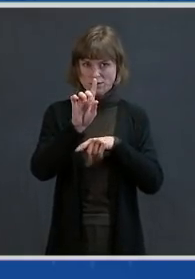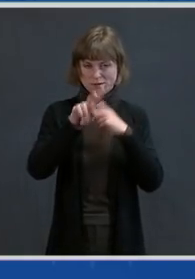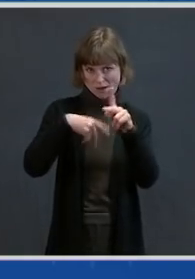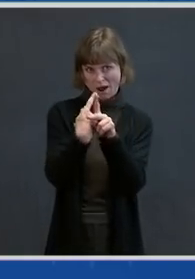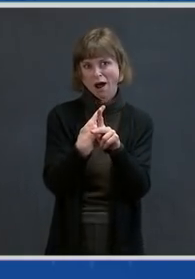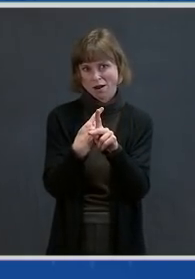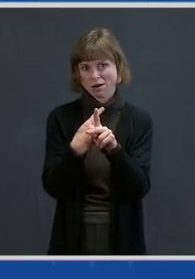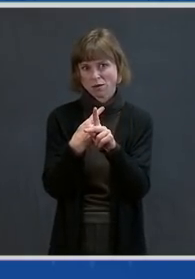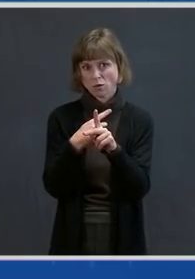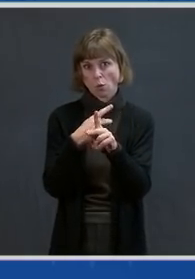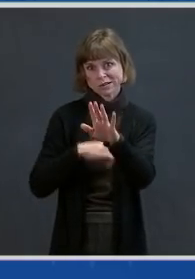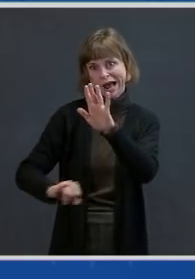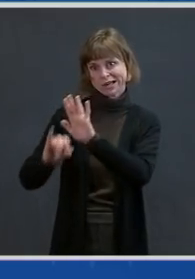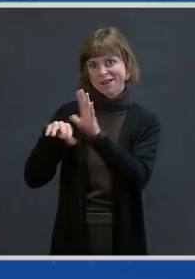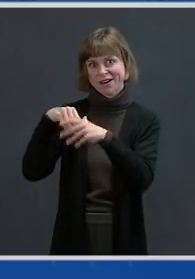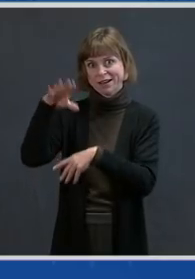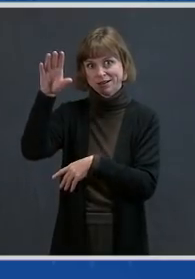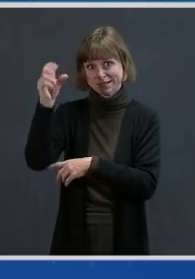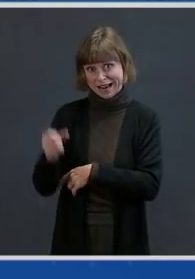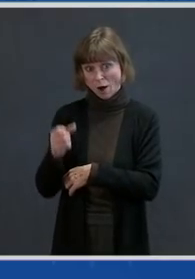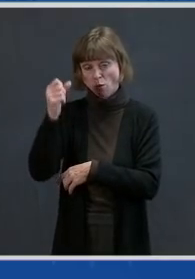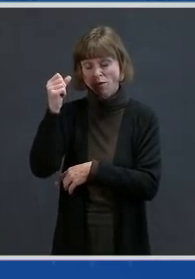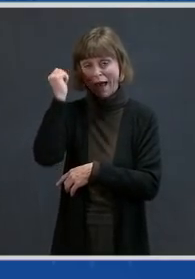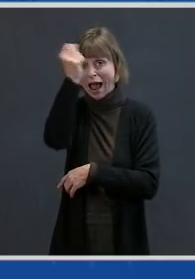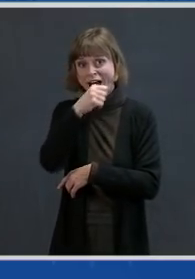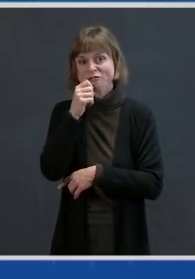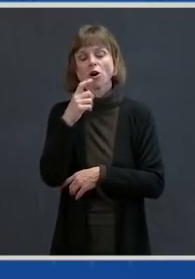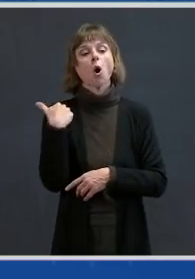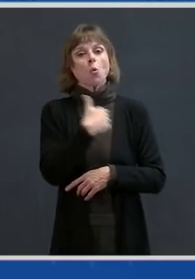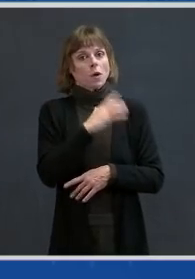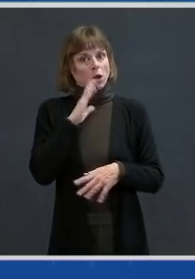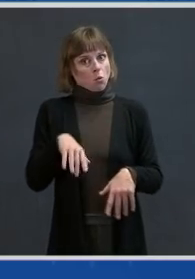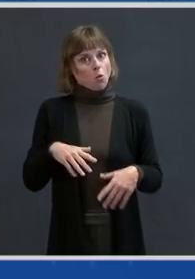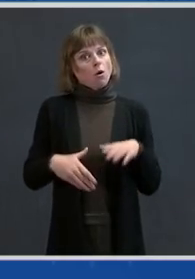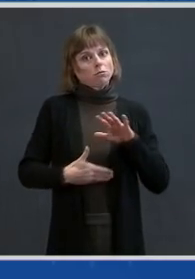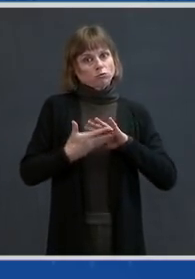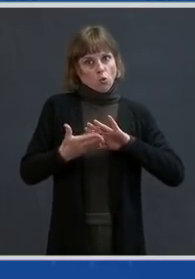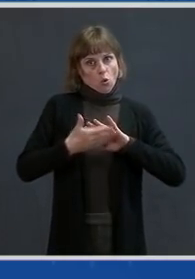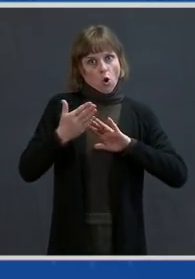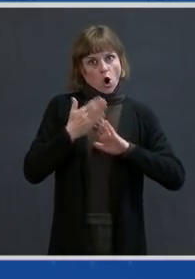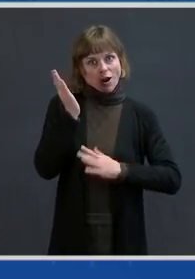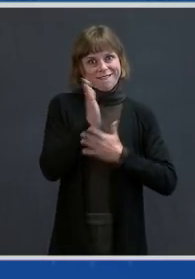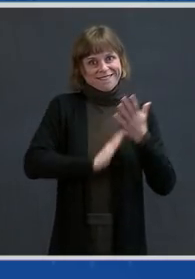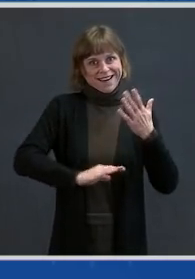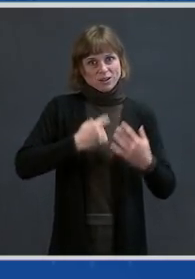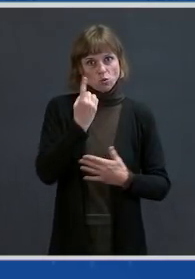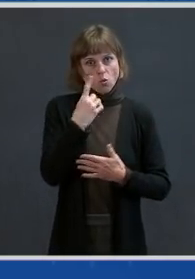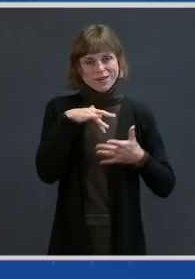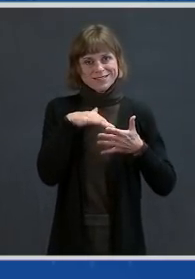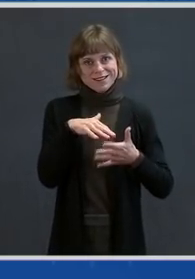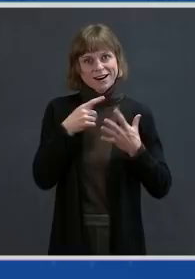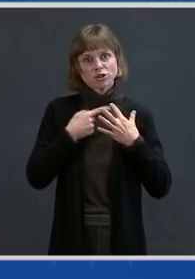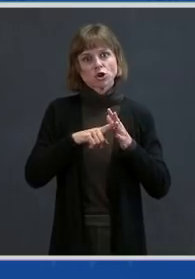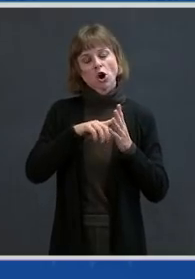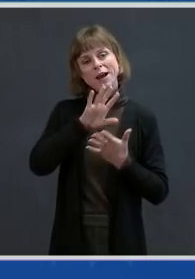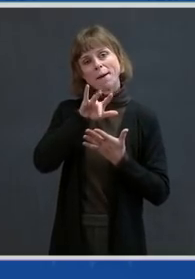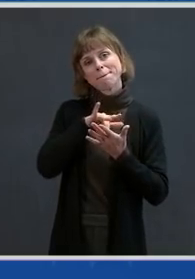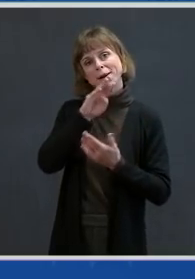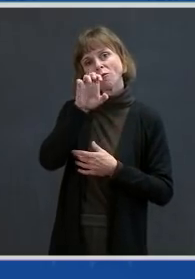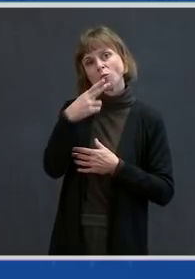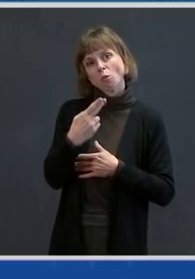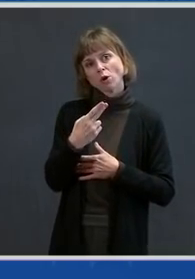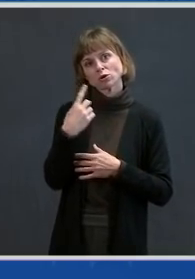as I mentioned, we will conduct a Phase I study, which we will begin in mid-March in both naive